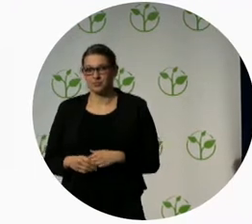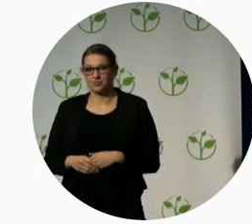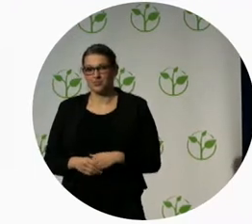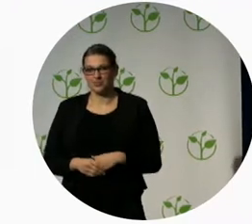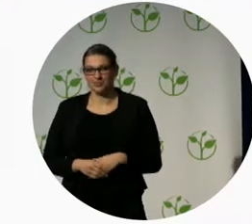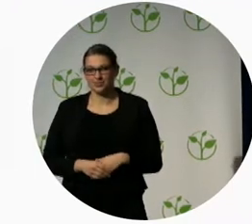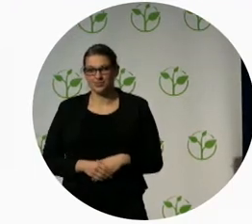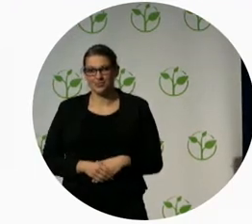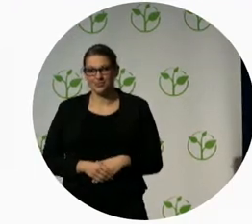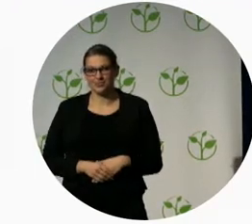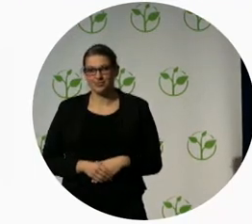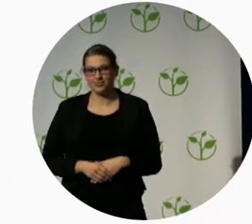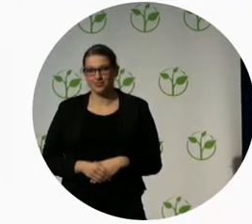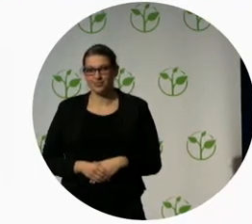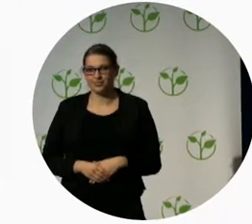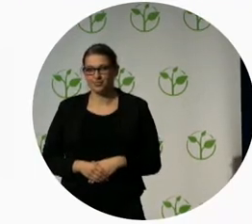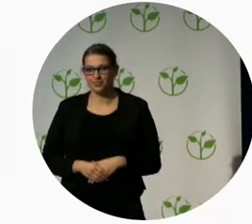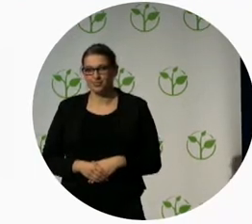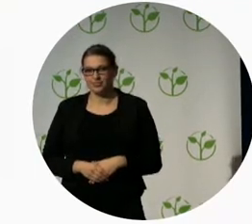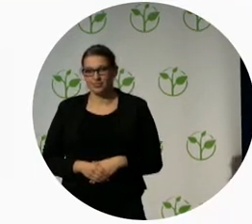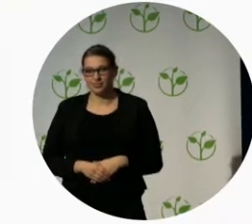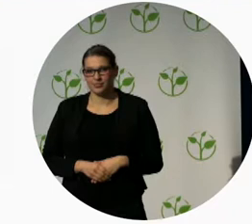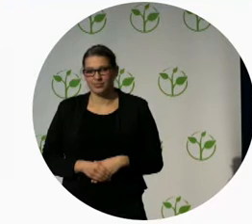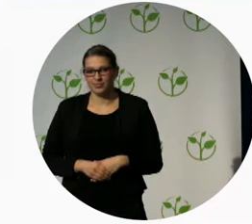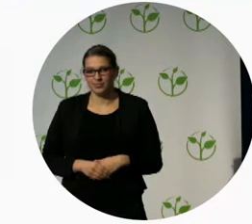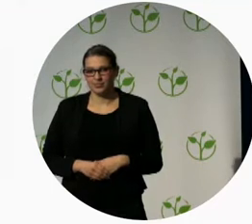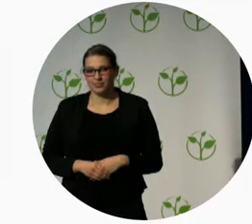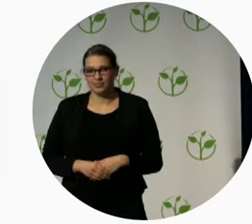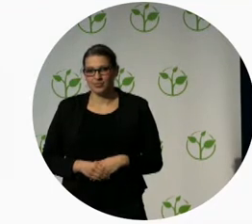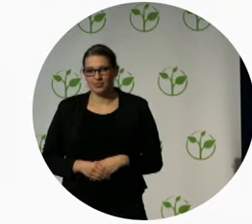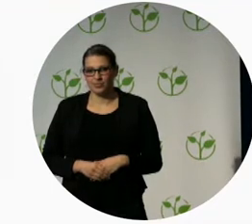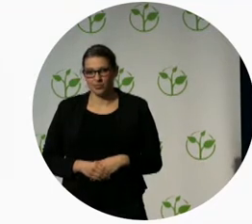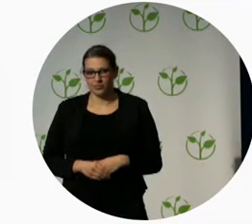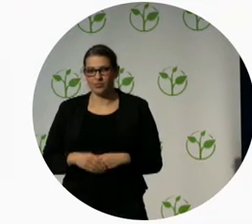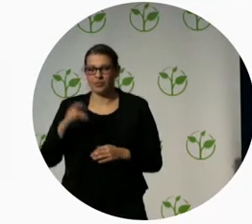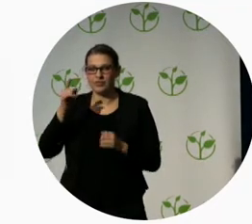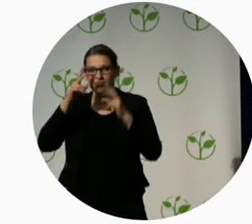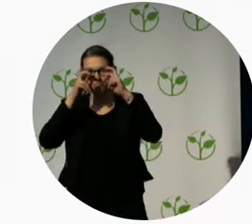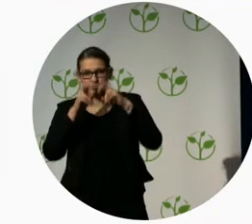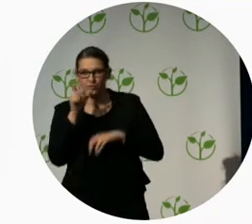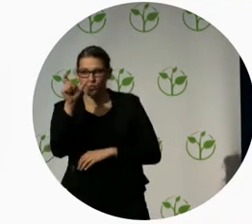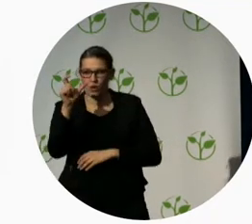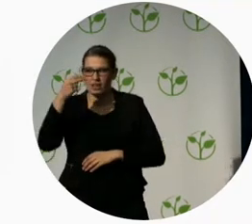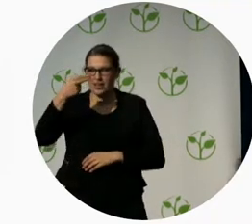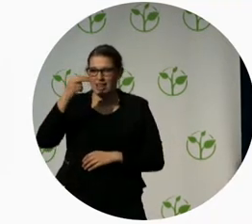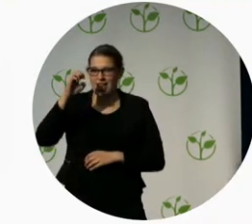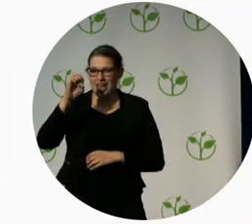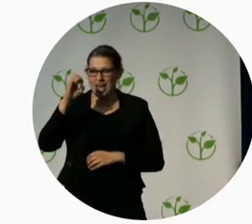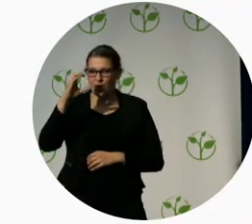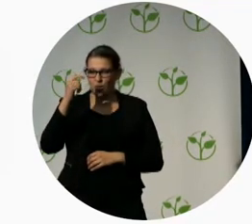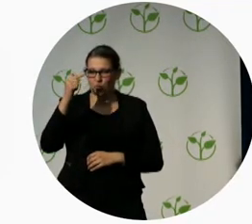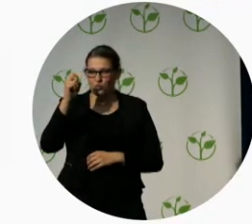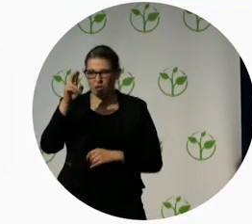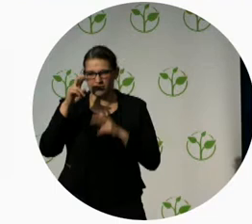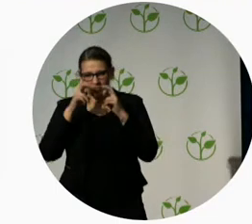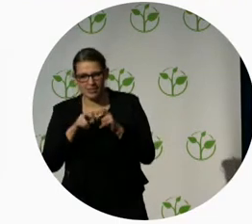dictionary, it means to gently bully. So, you know, to gently persuade or to forcefully persuade. And actually, that's a big part of my